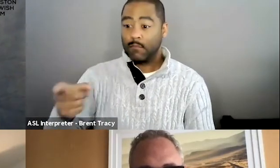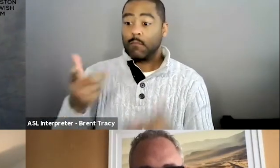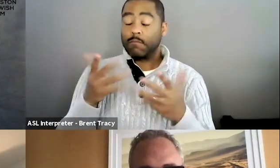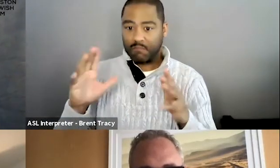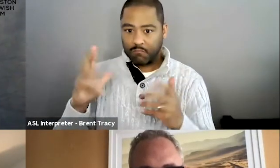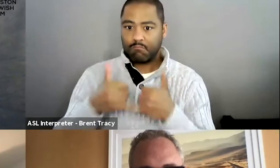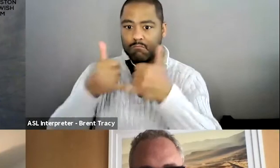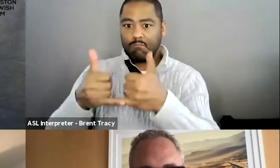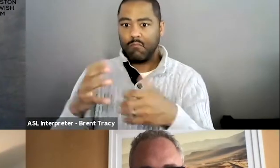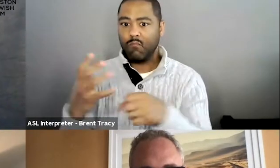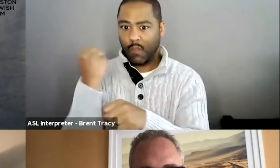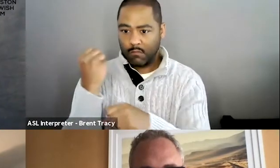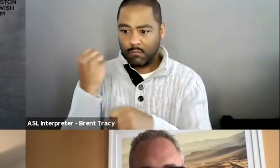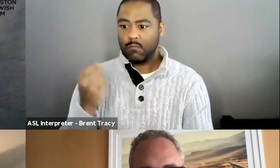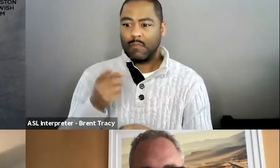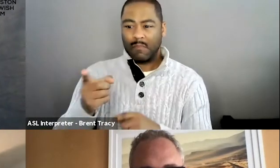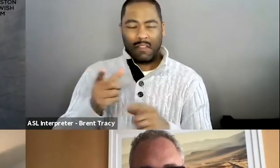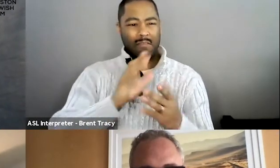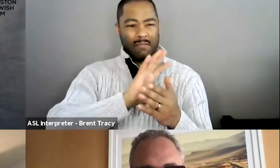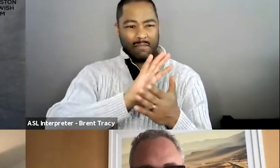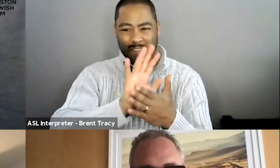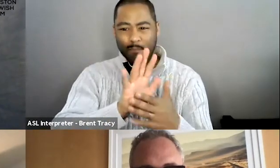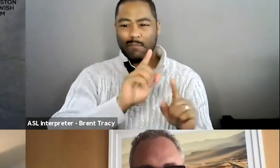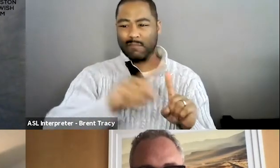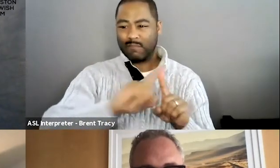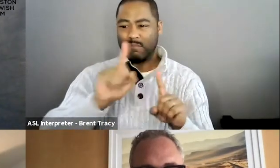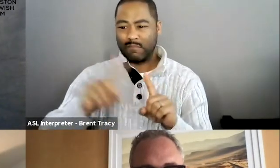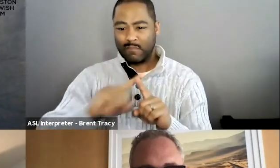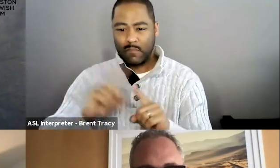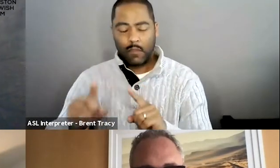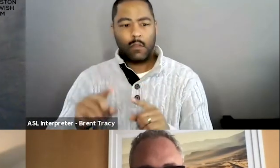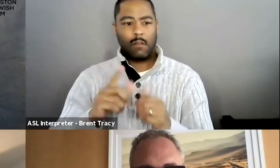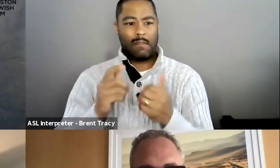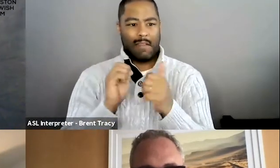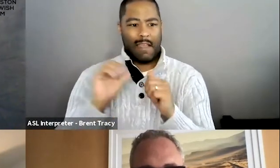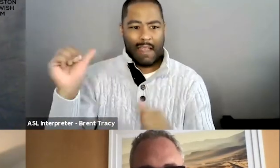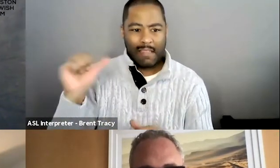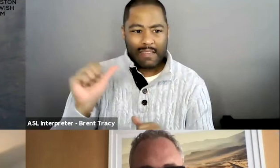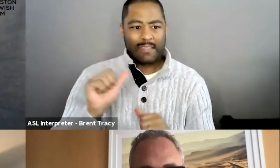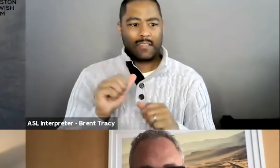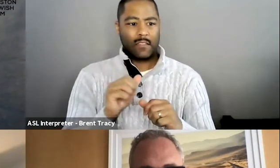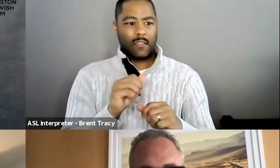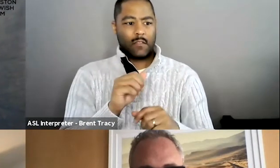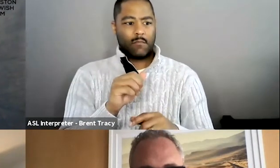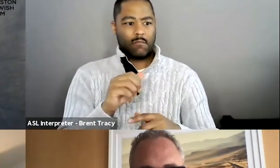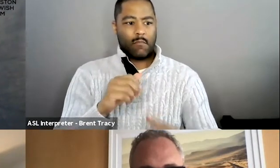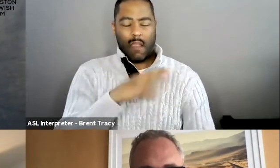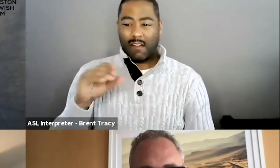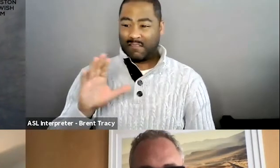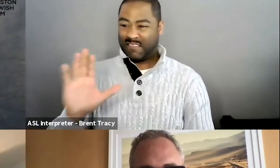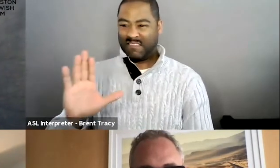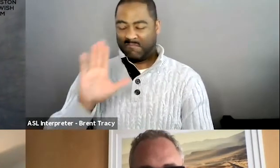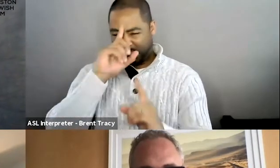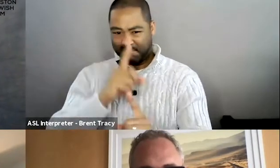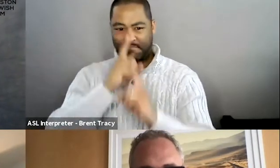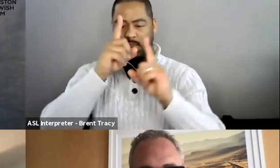from world-class athletes to amputee serves as the driving force behind his mission to amplify and